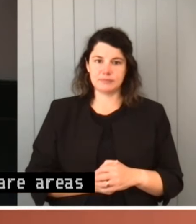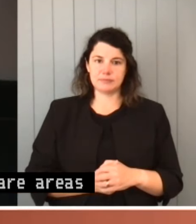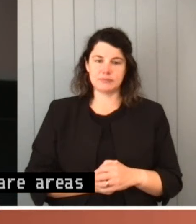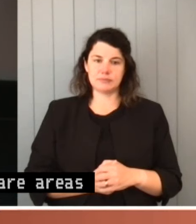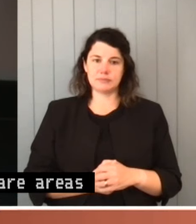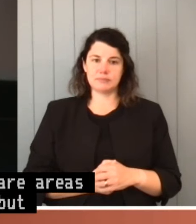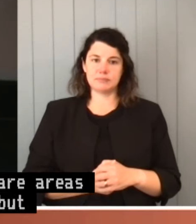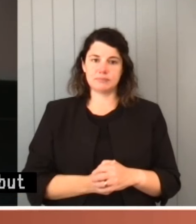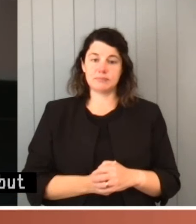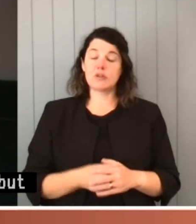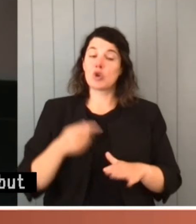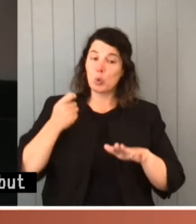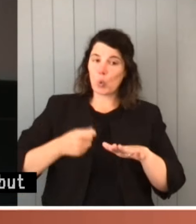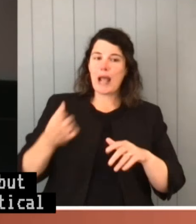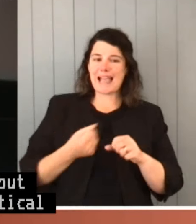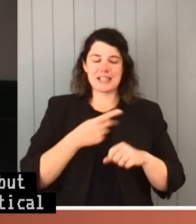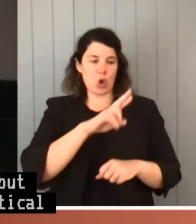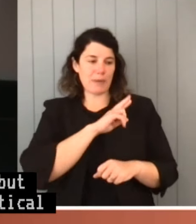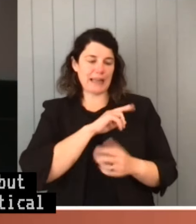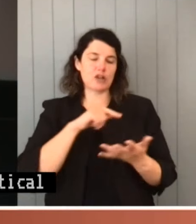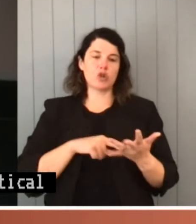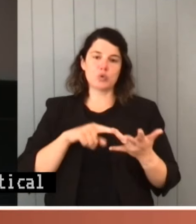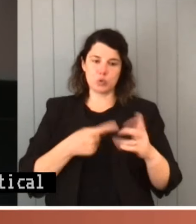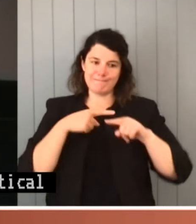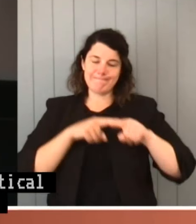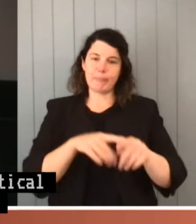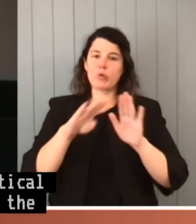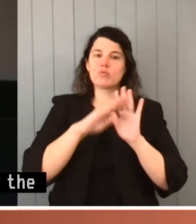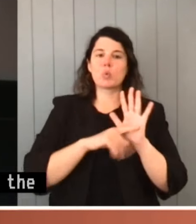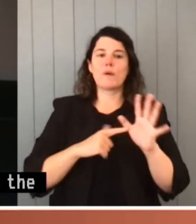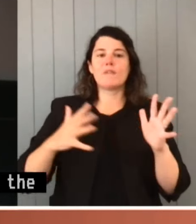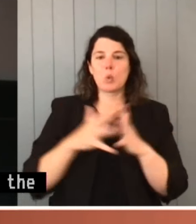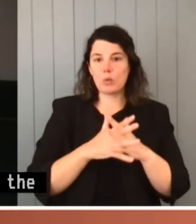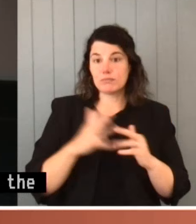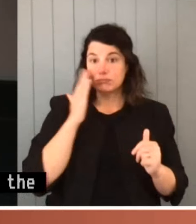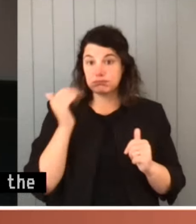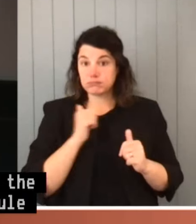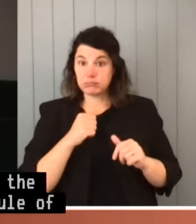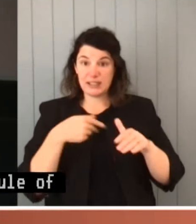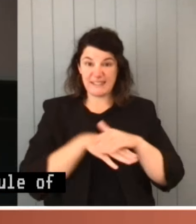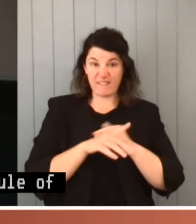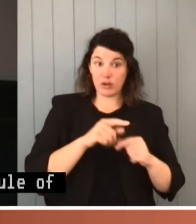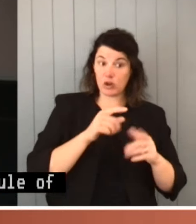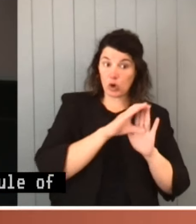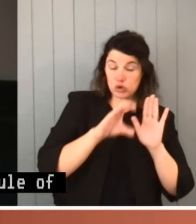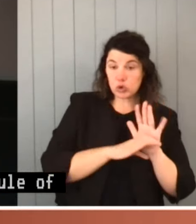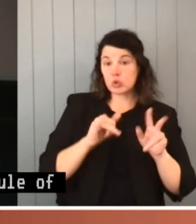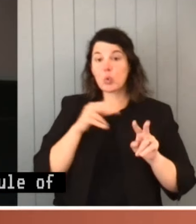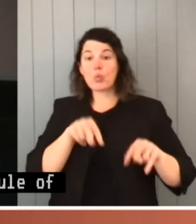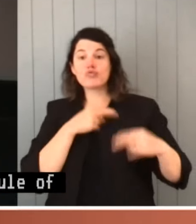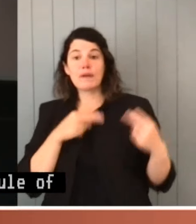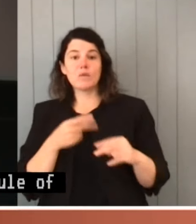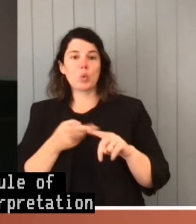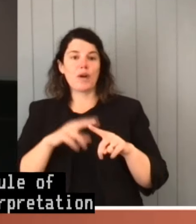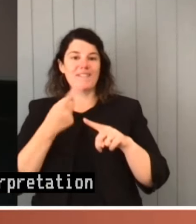has the obligation to uphold the rule of law, whether it is in interpretation of the Constitution or review of executive